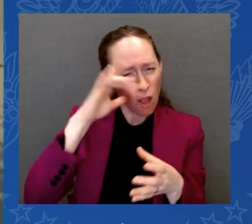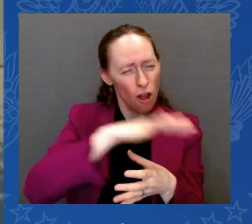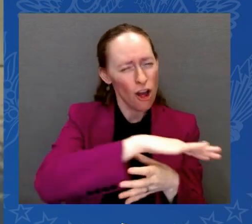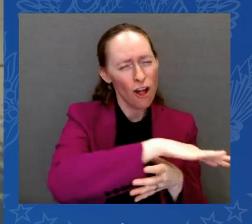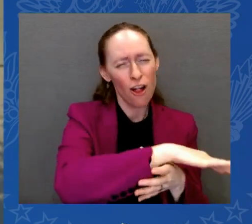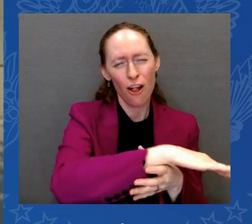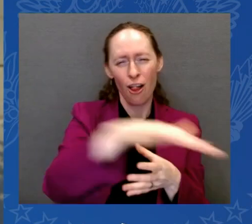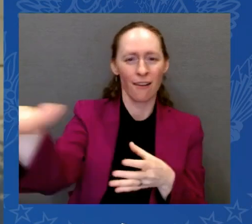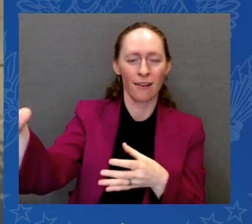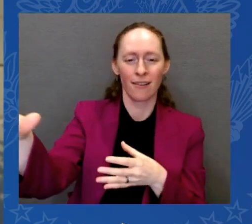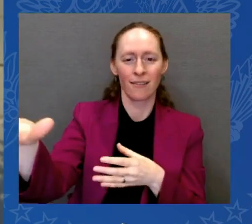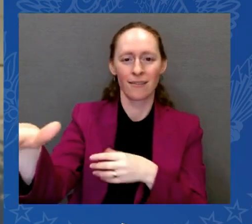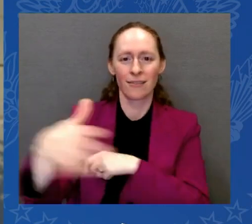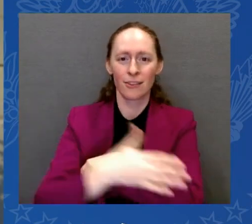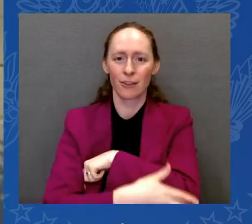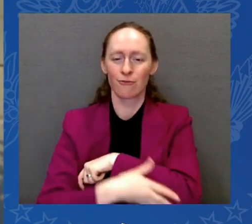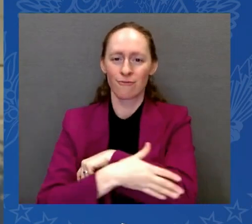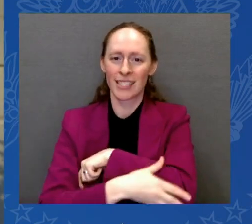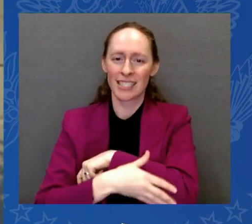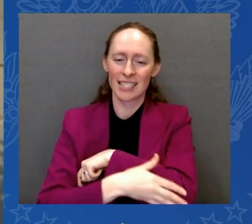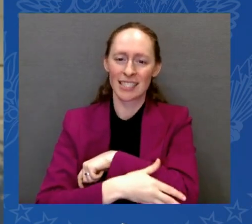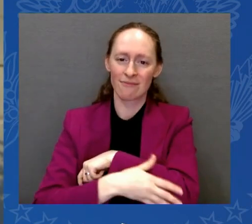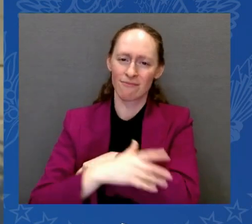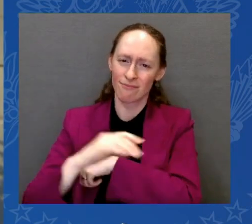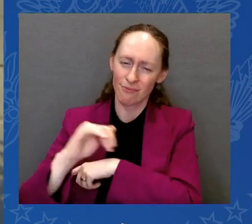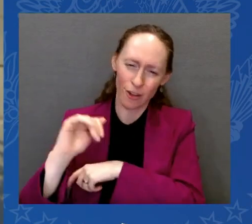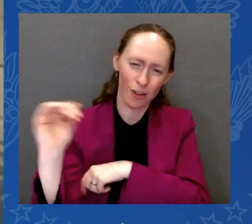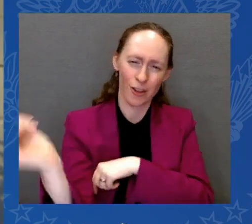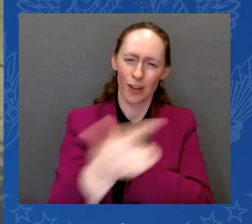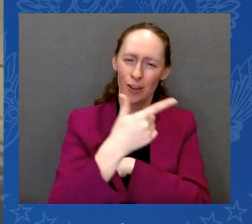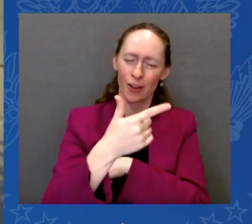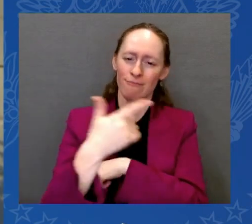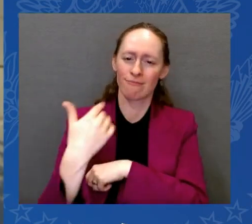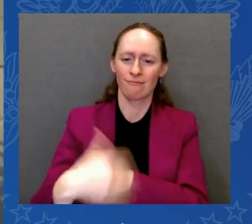and love are recognized, honored, and protected.